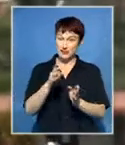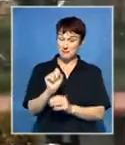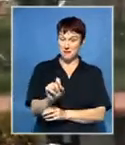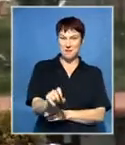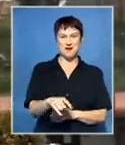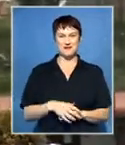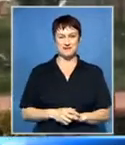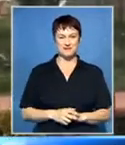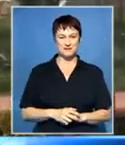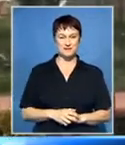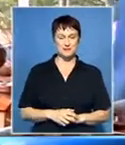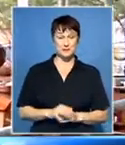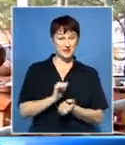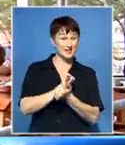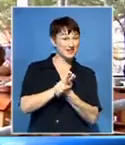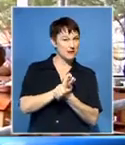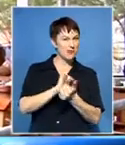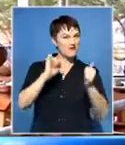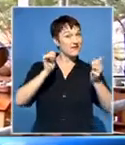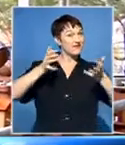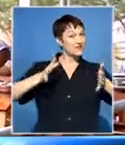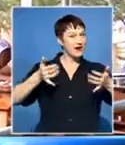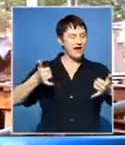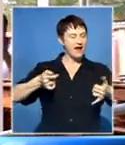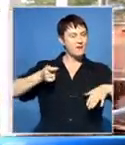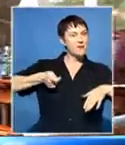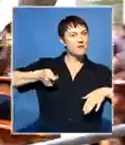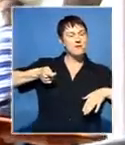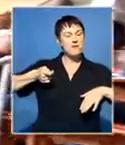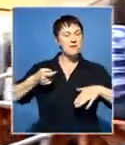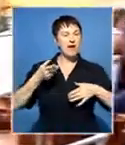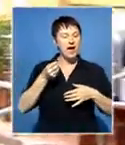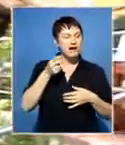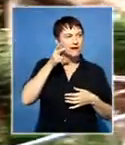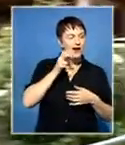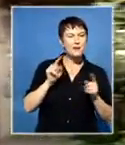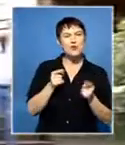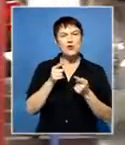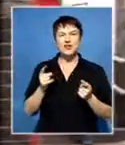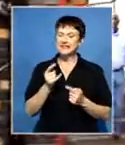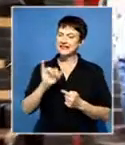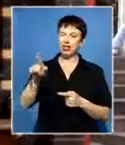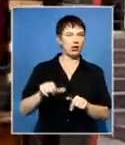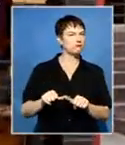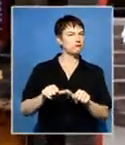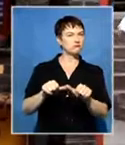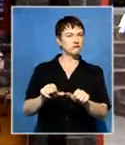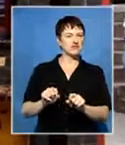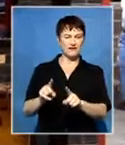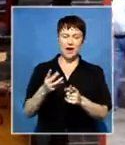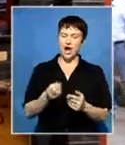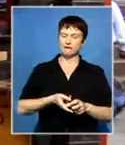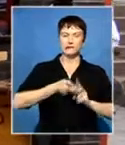Post-democracy, it still beats its own drum. A dazzling